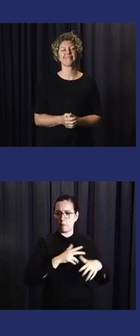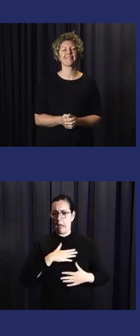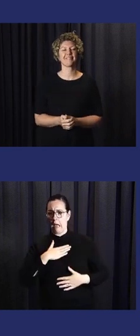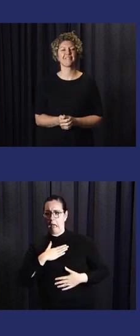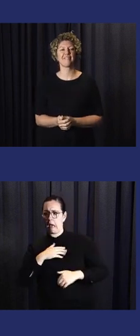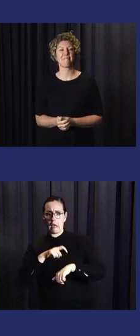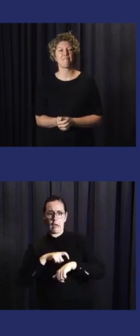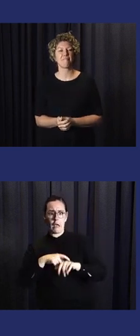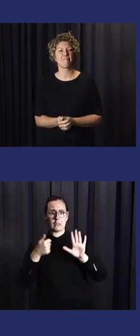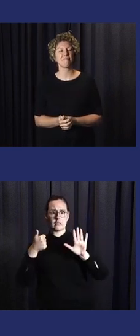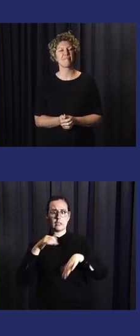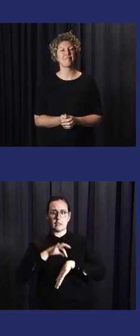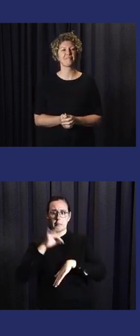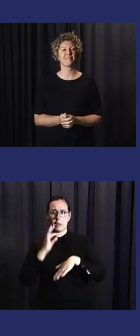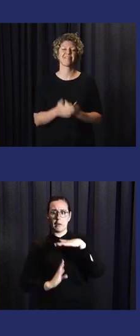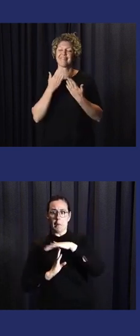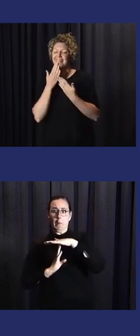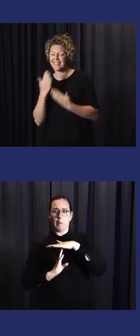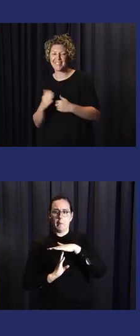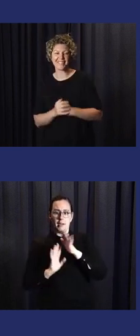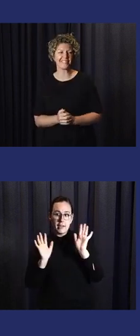completed. I'll over to you.